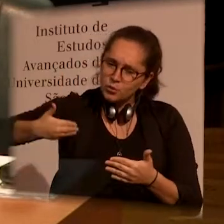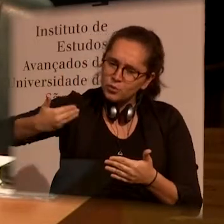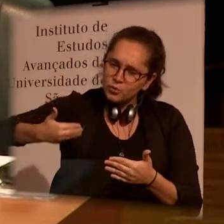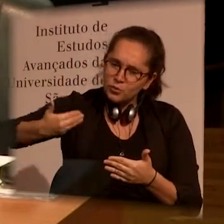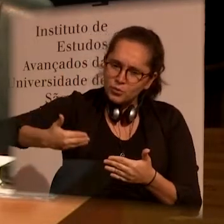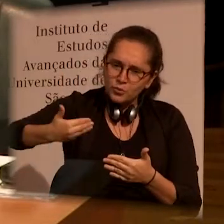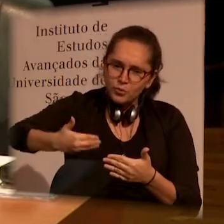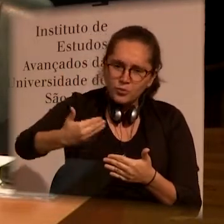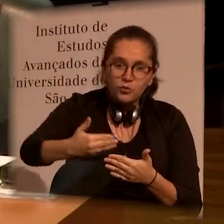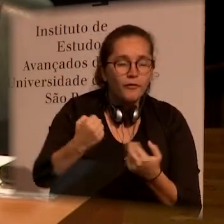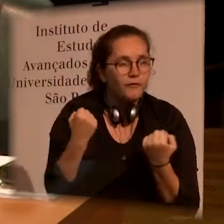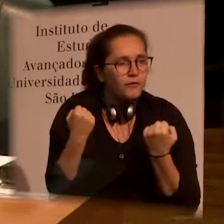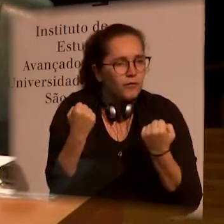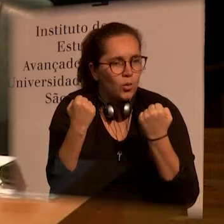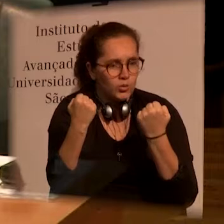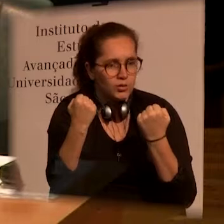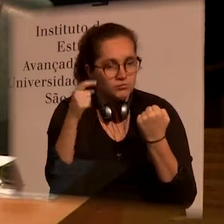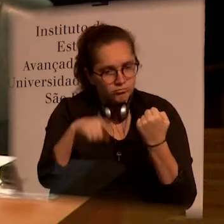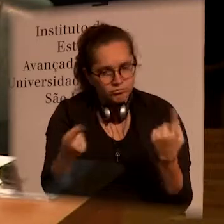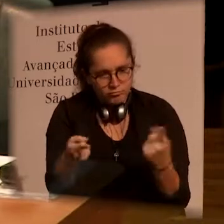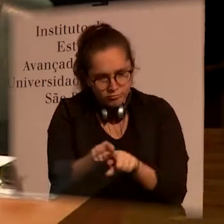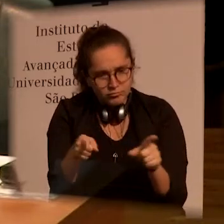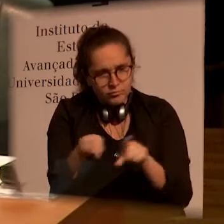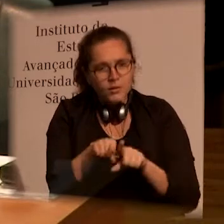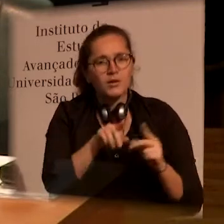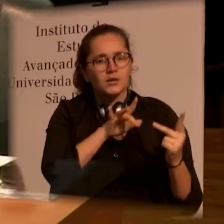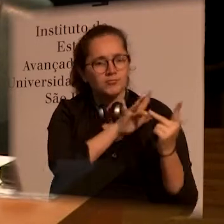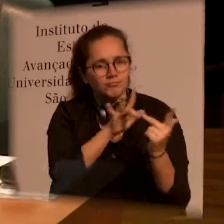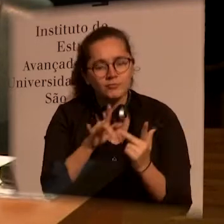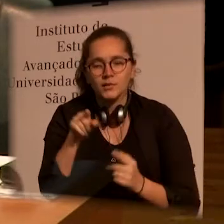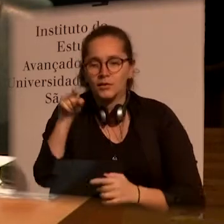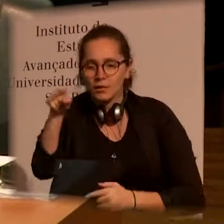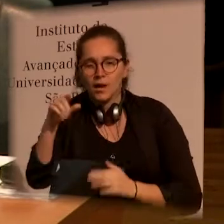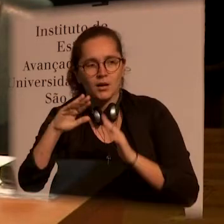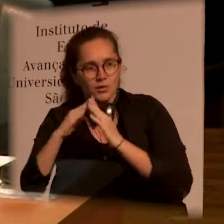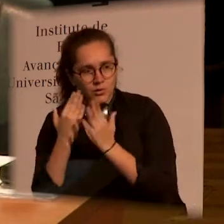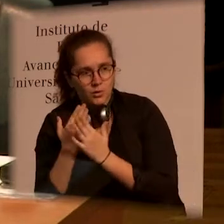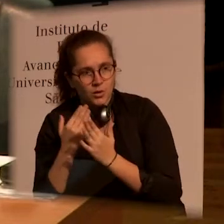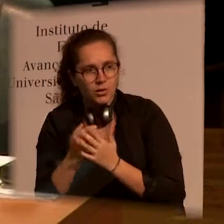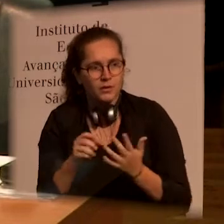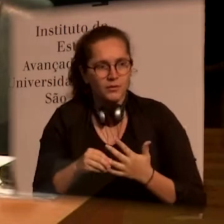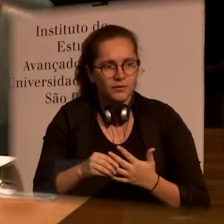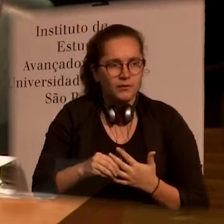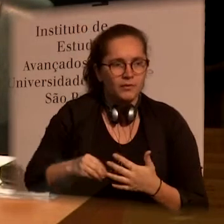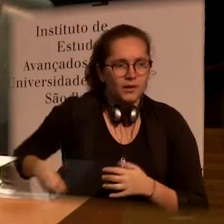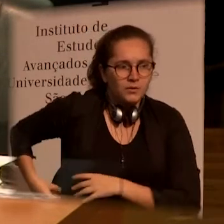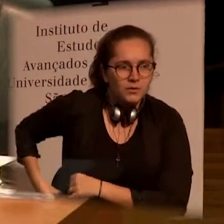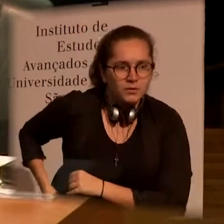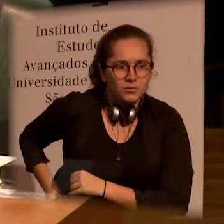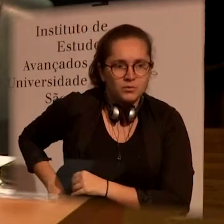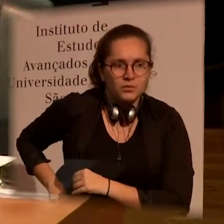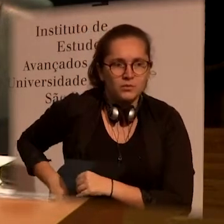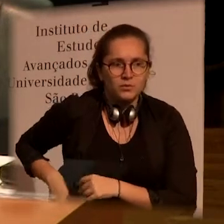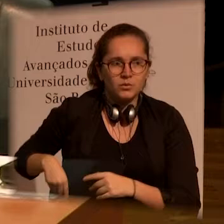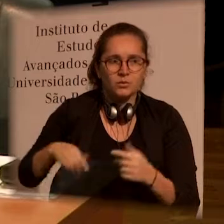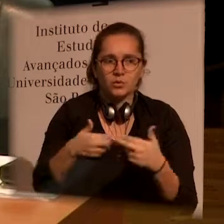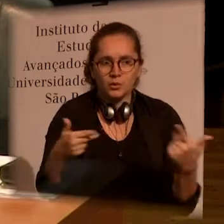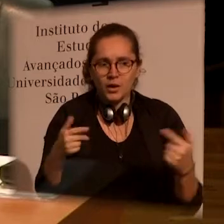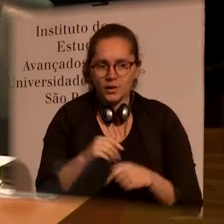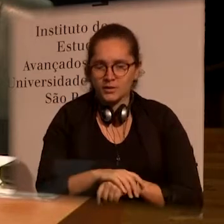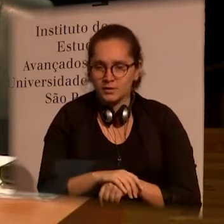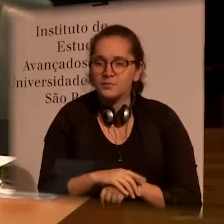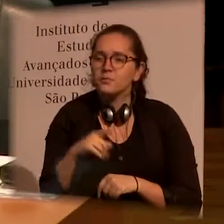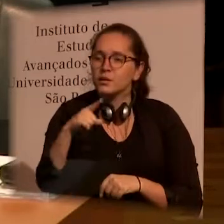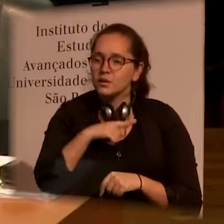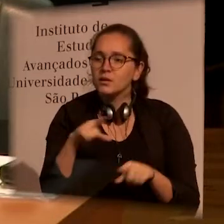path. And this strengthens the relationship between our school and fellow schools